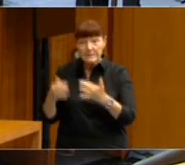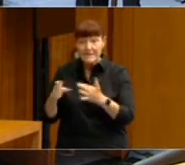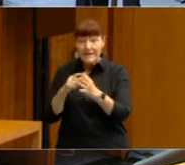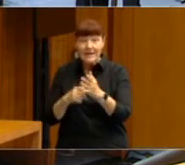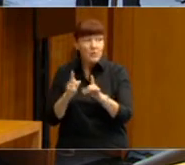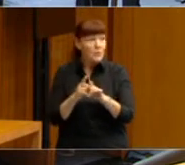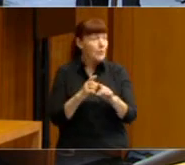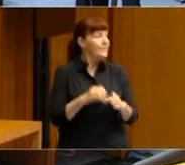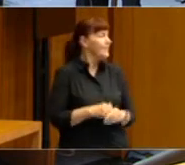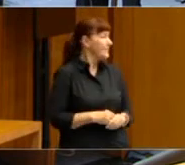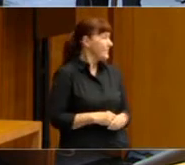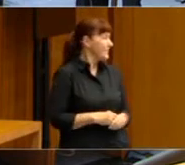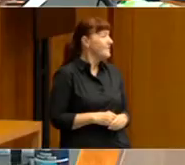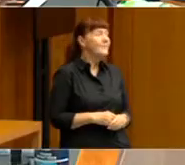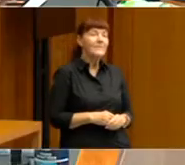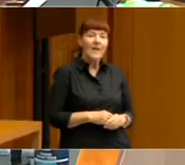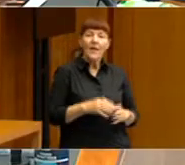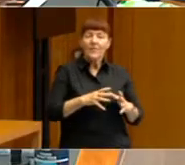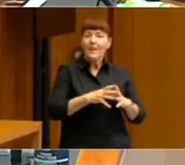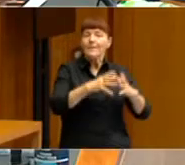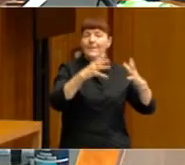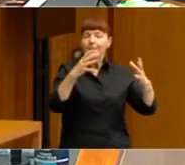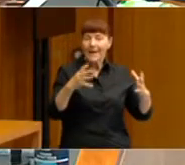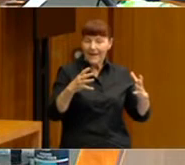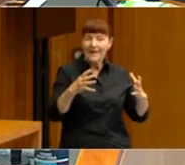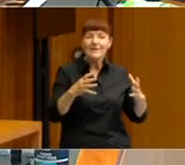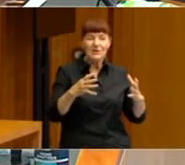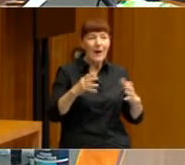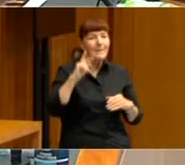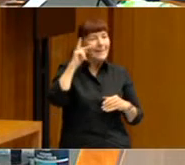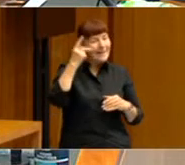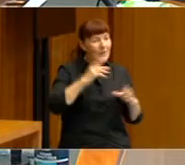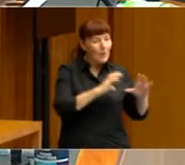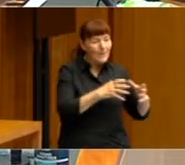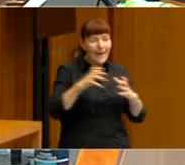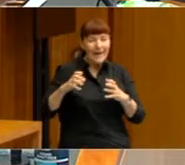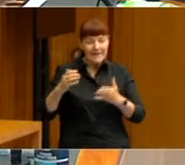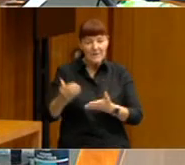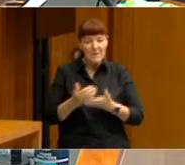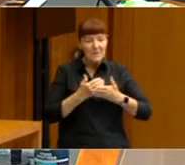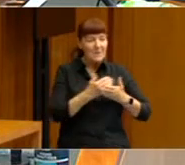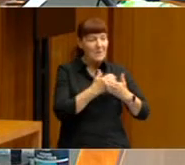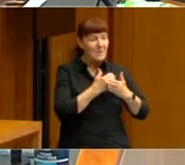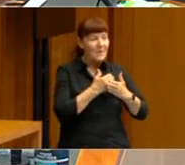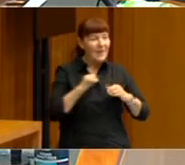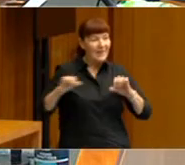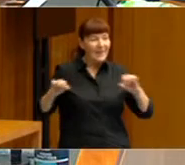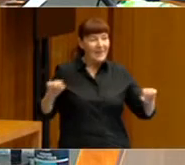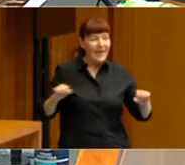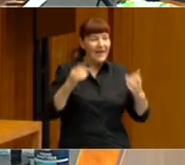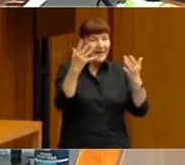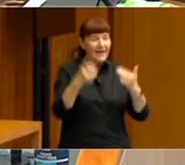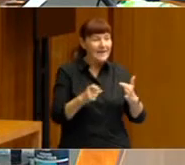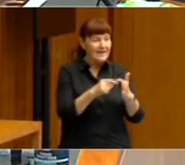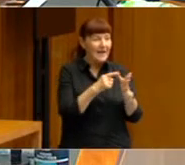major political parties obviously keep their own data very close to their chest. So I would be amazed if our data